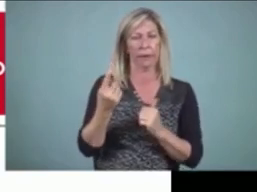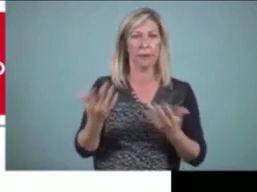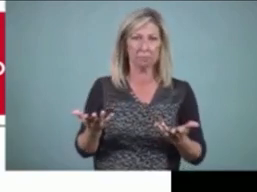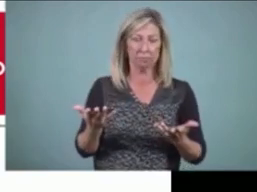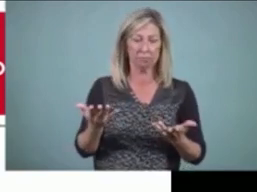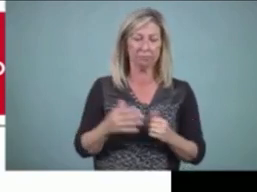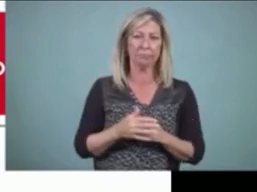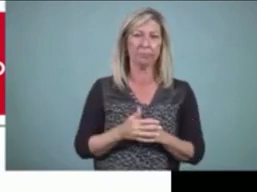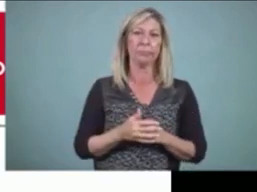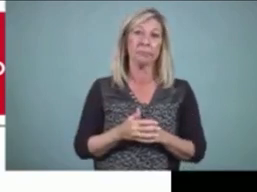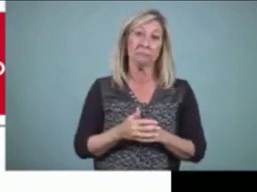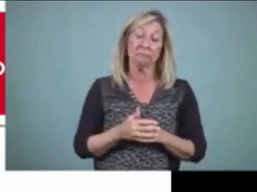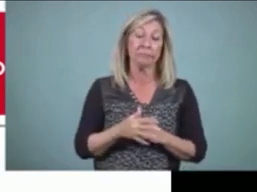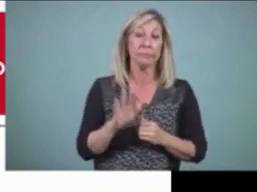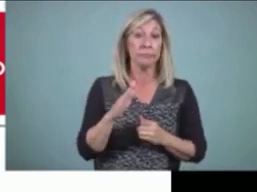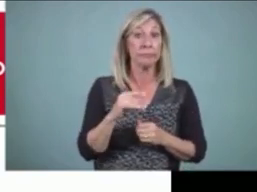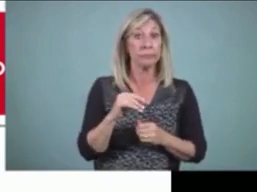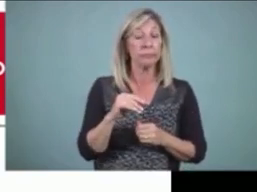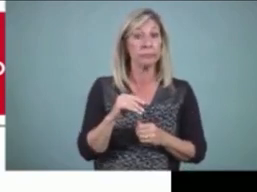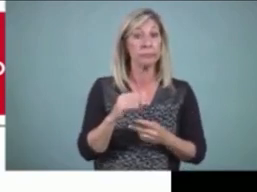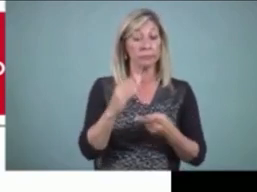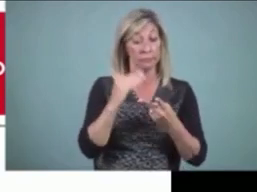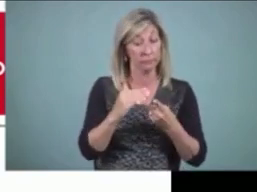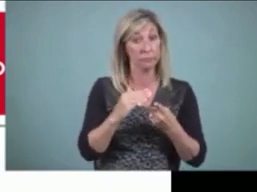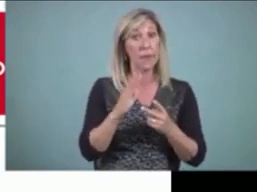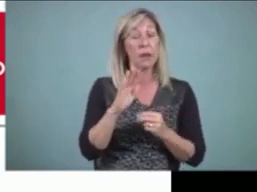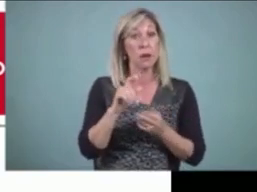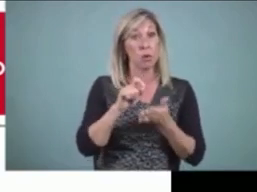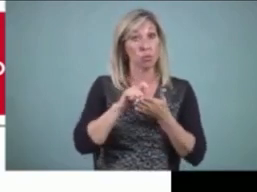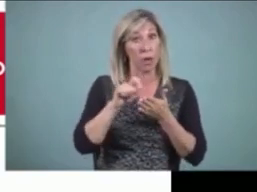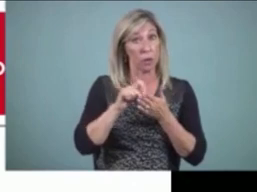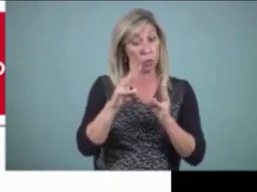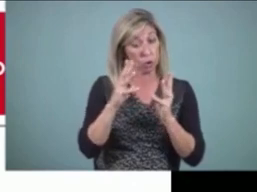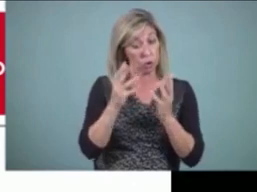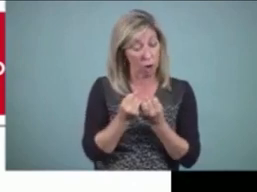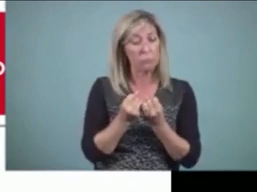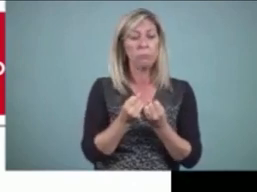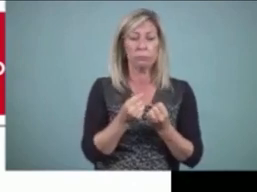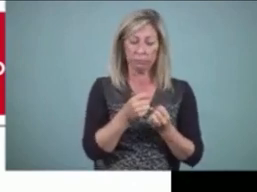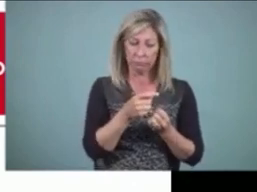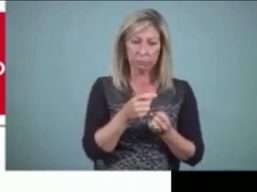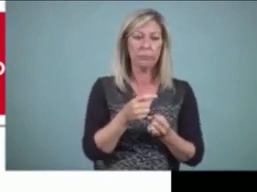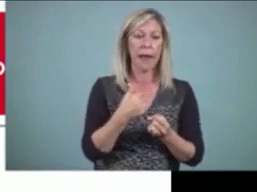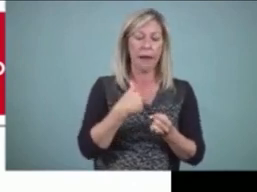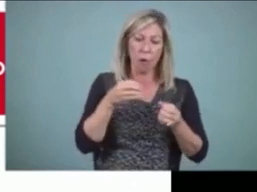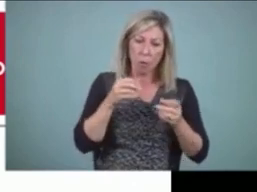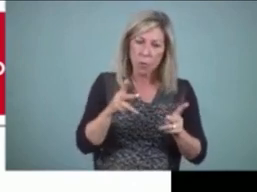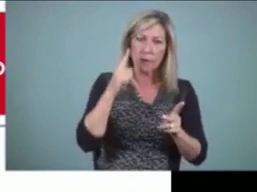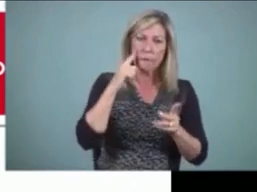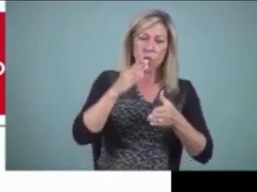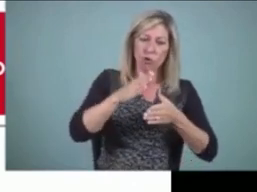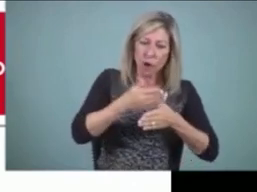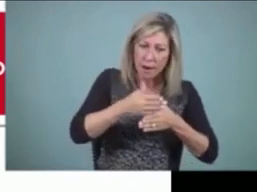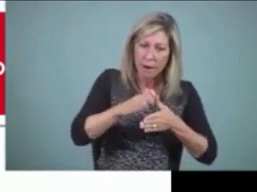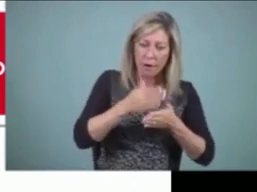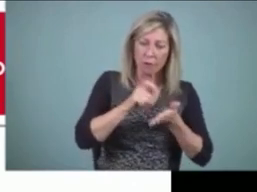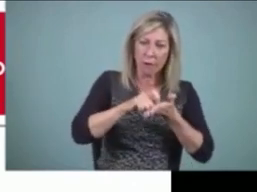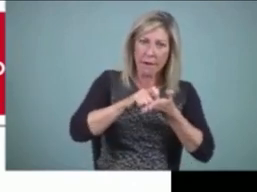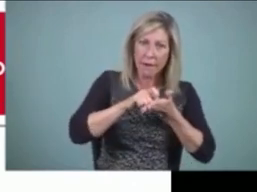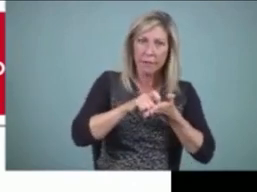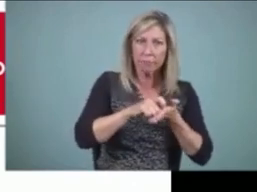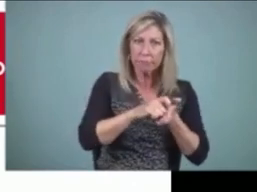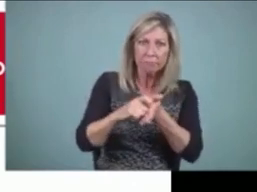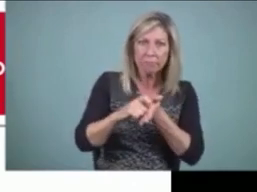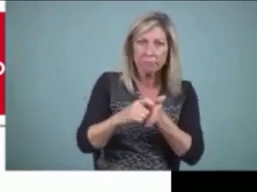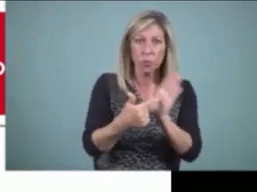And in a good writer's workshop, there's opportunities to share the writing, to conference, and I'm going to talk about what those are